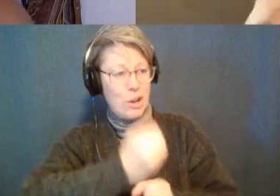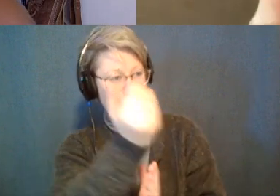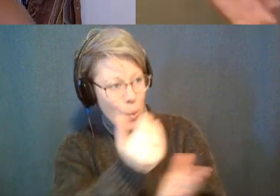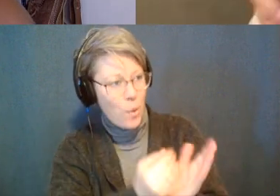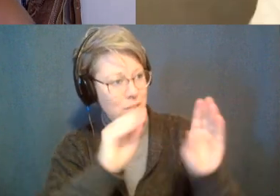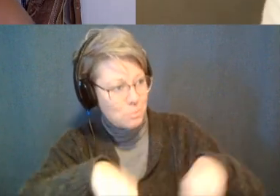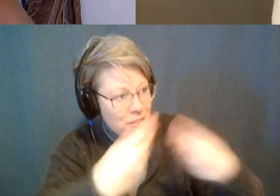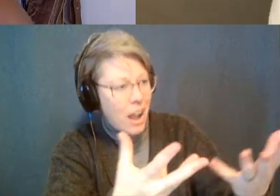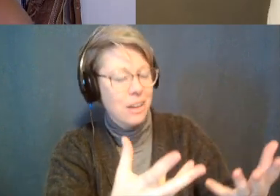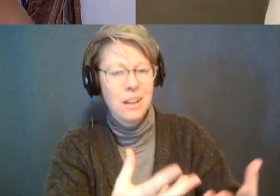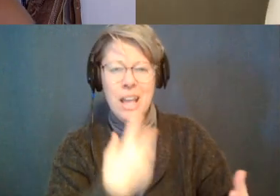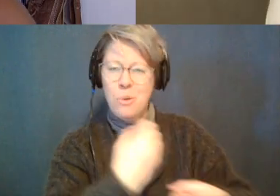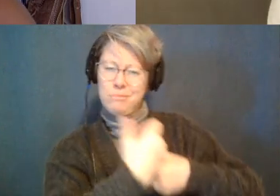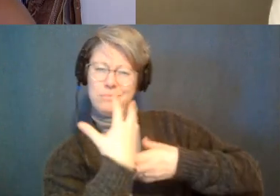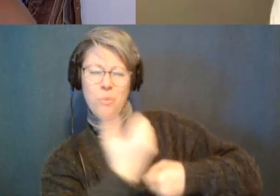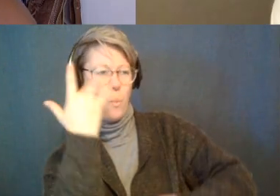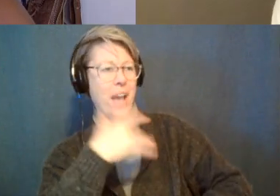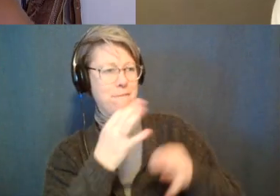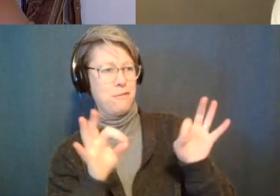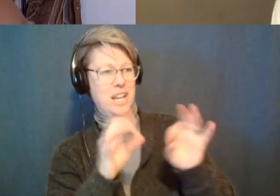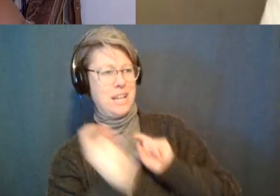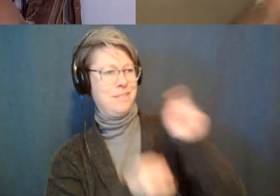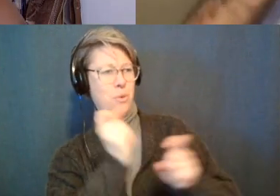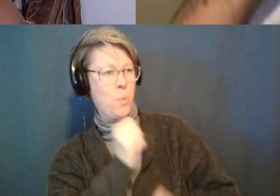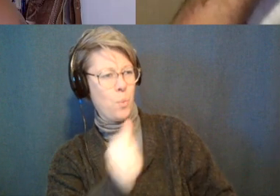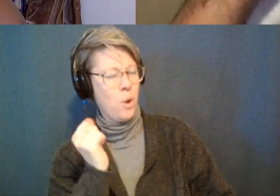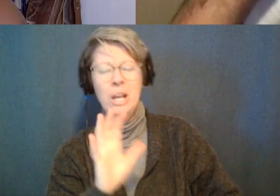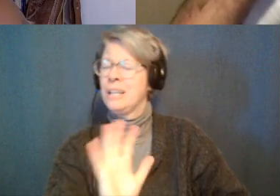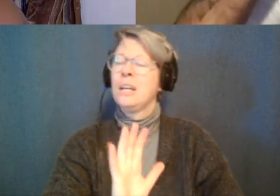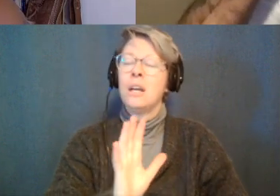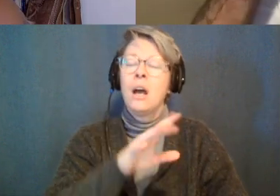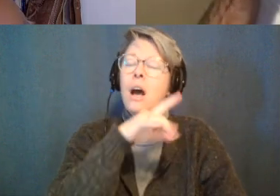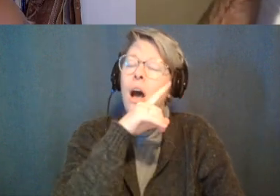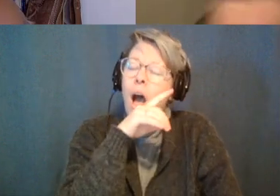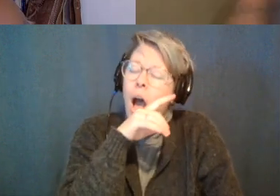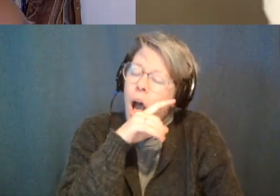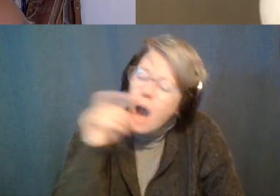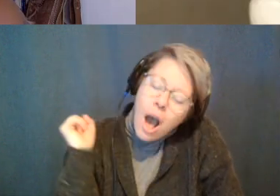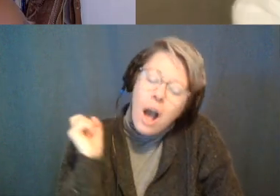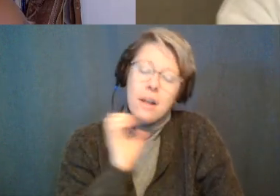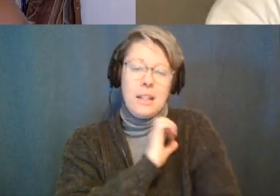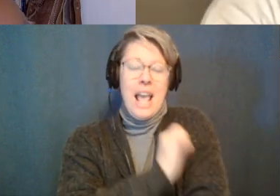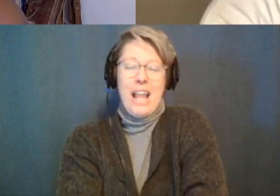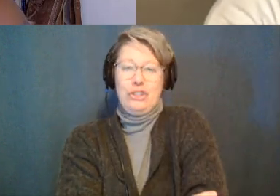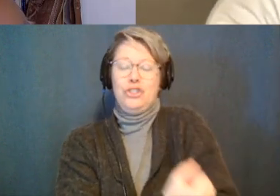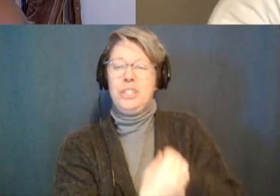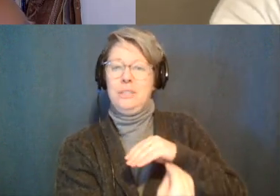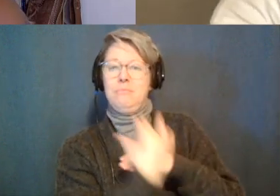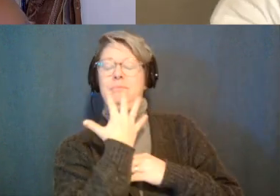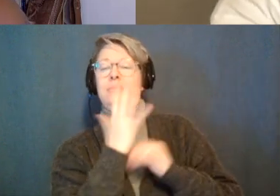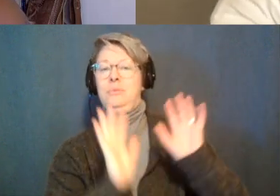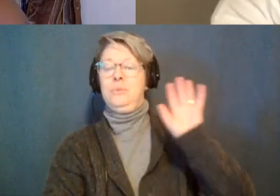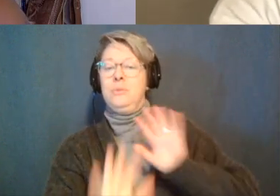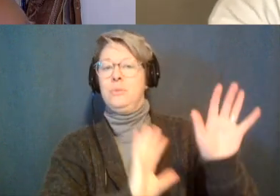free shit like it's just it's such an ugly energy to witness and i think to tie it back to what you were talking about with the phone